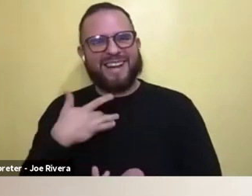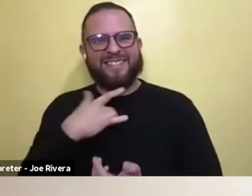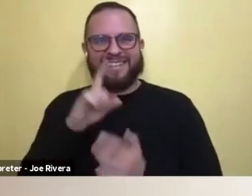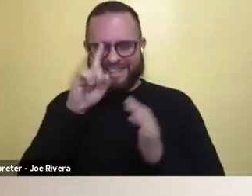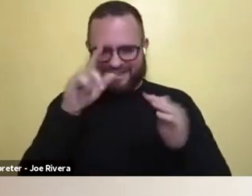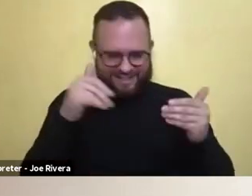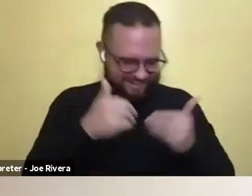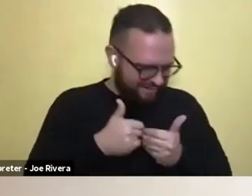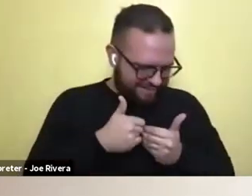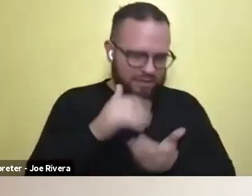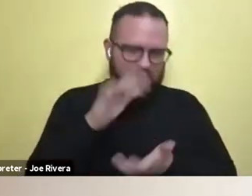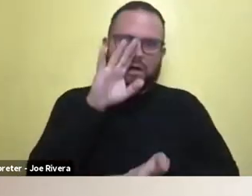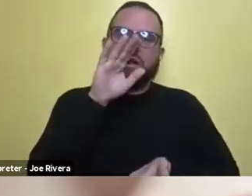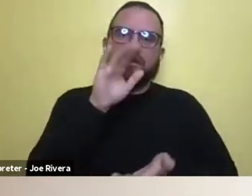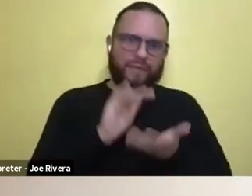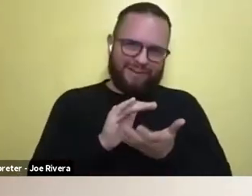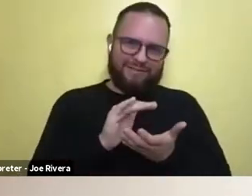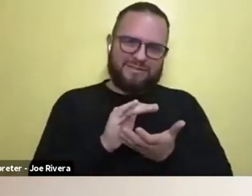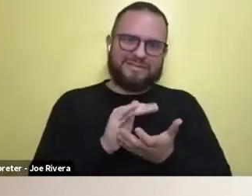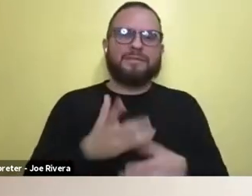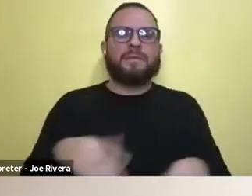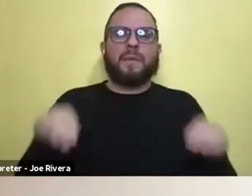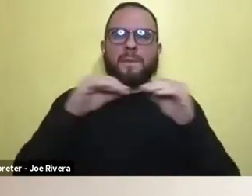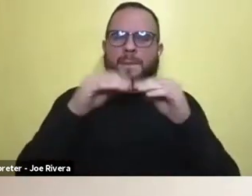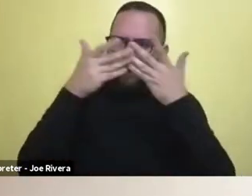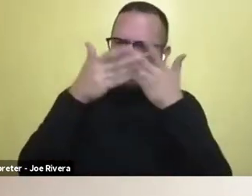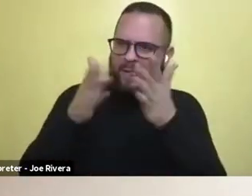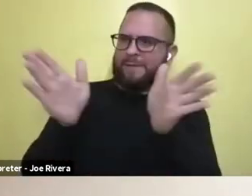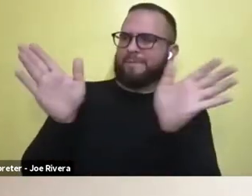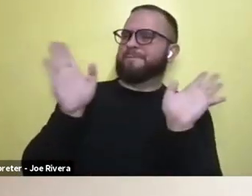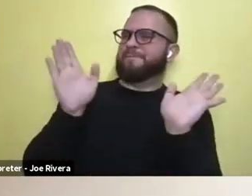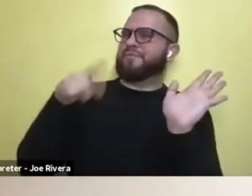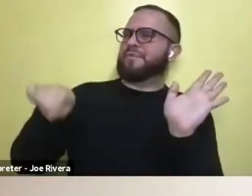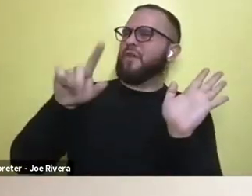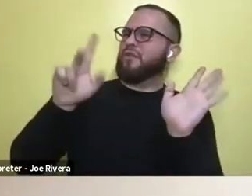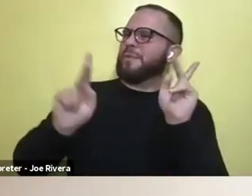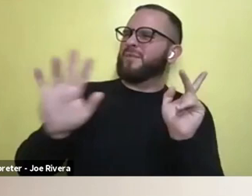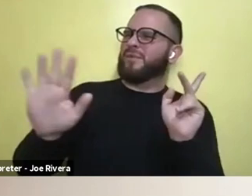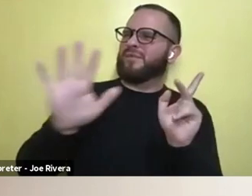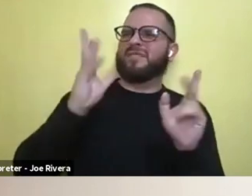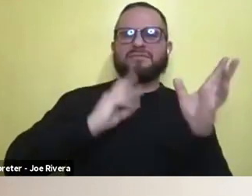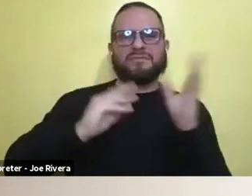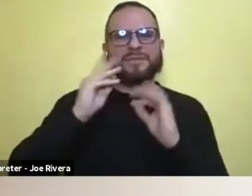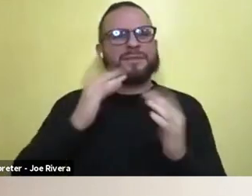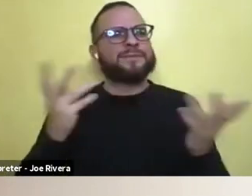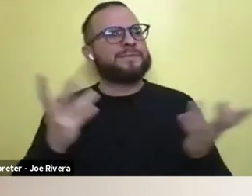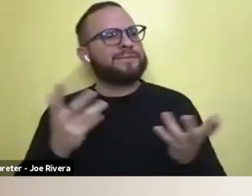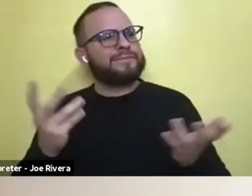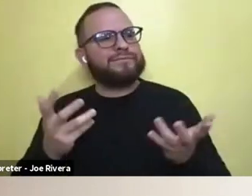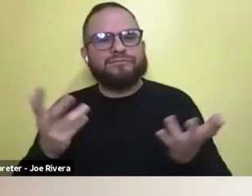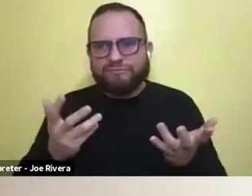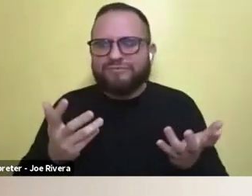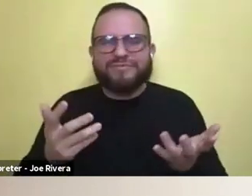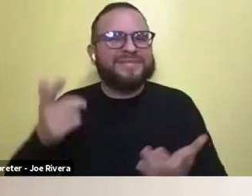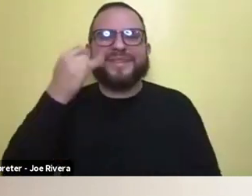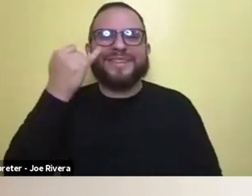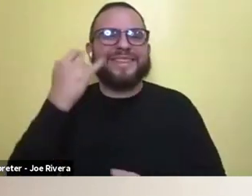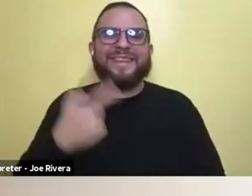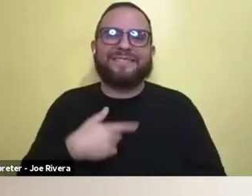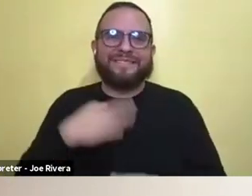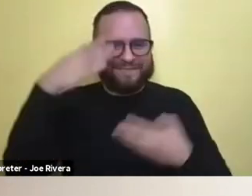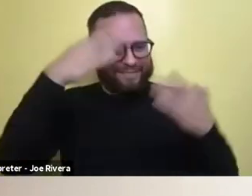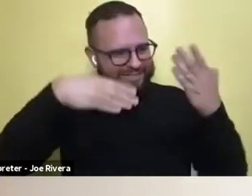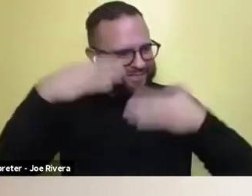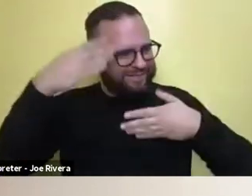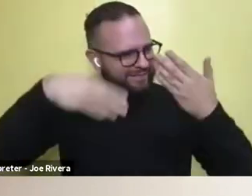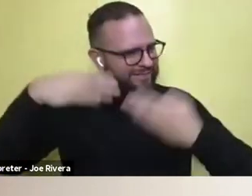and our own problems and a little more thinking about what other people are going through. Uh, because if, if we don't, I just, I just don't know how we pull through some of